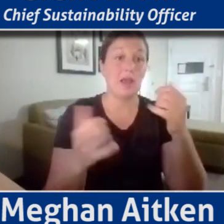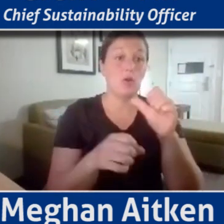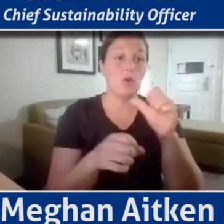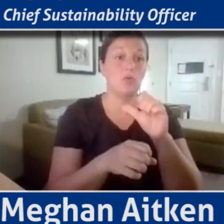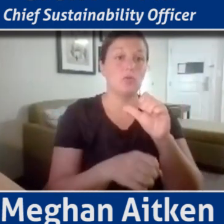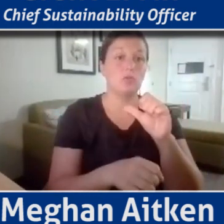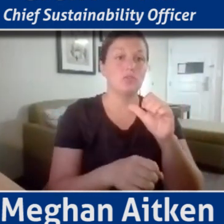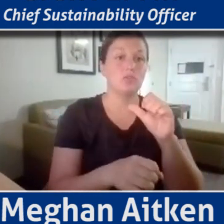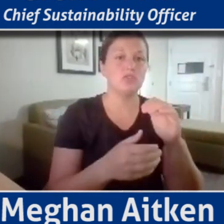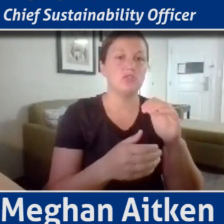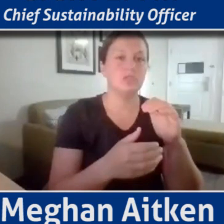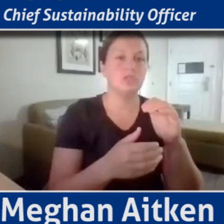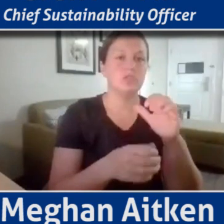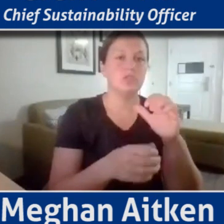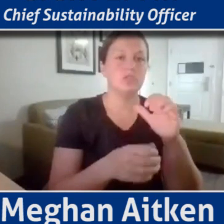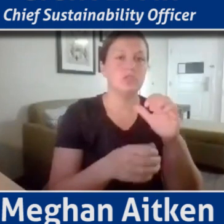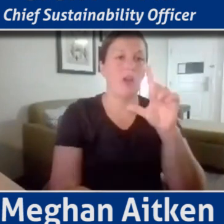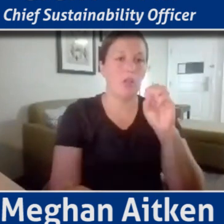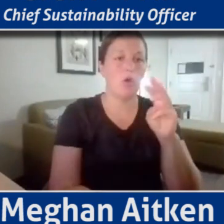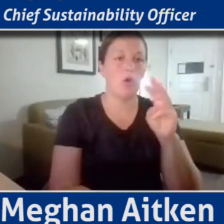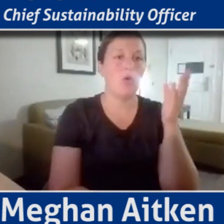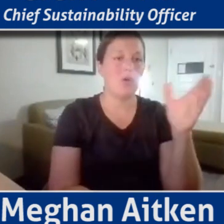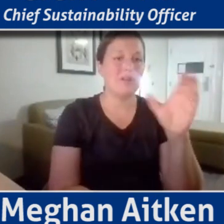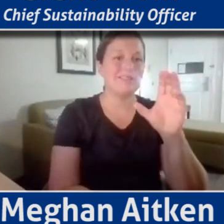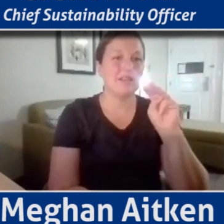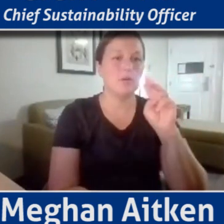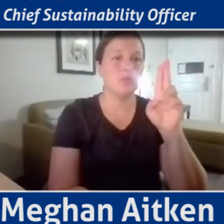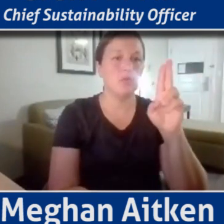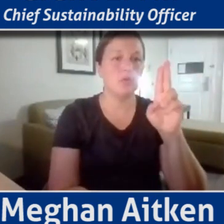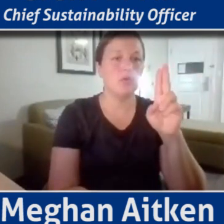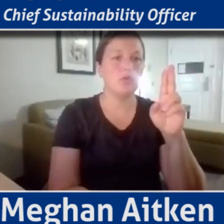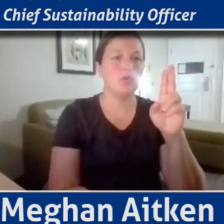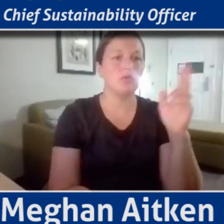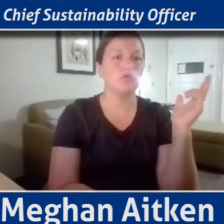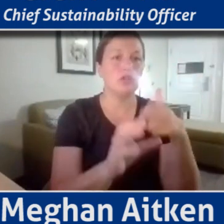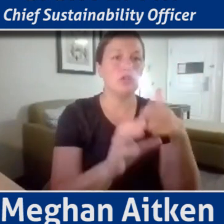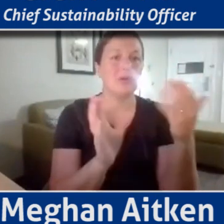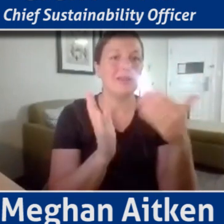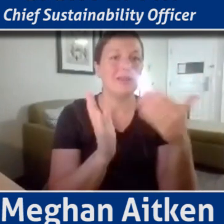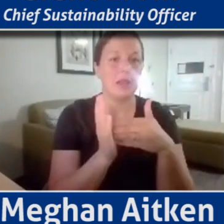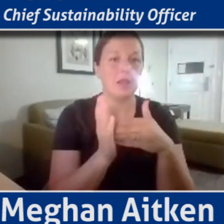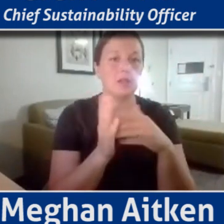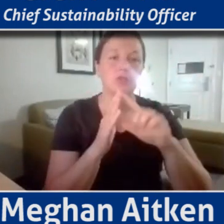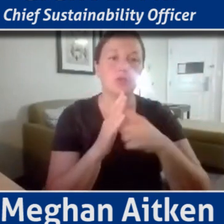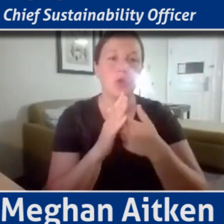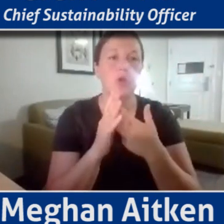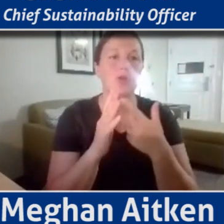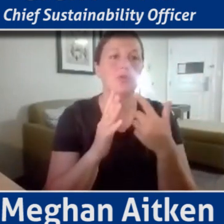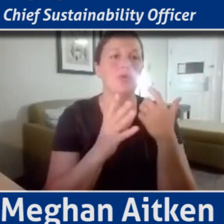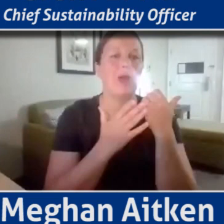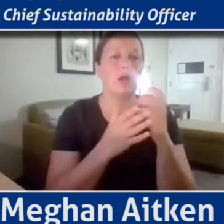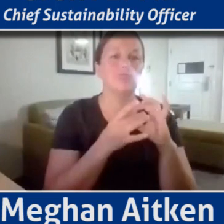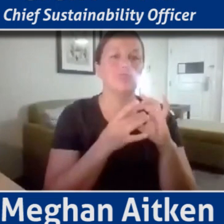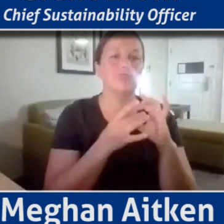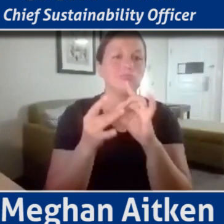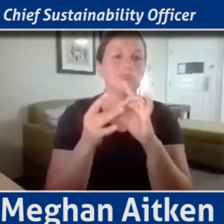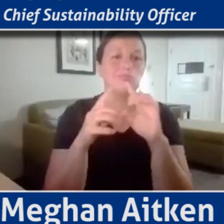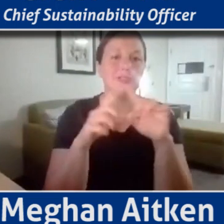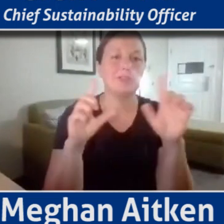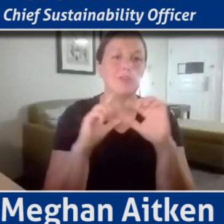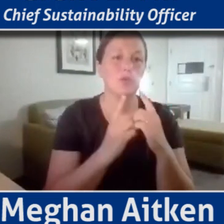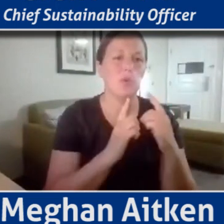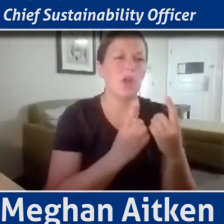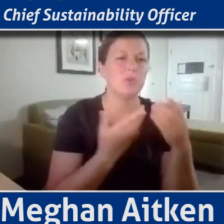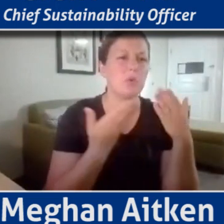in and start to make those connections between, um, each of the different departments. And I'll let her talk about that